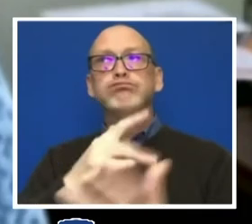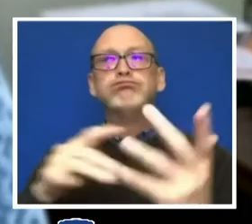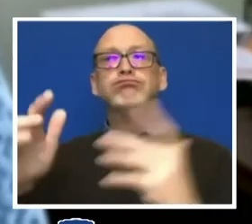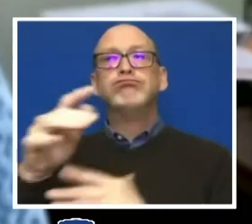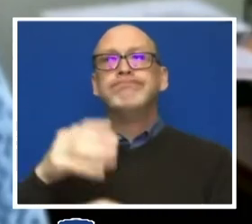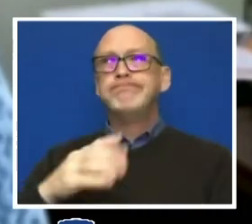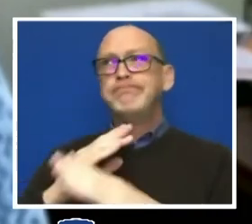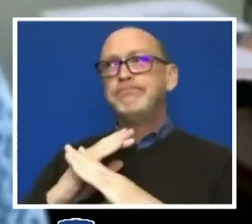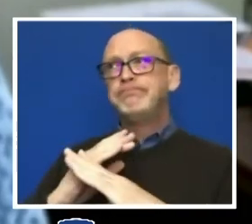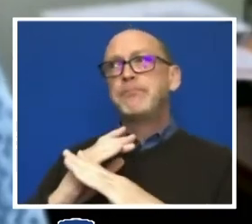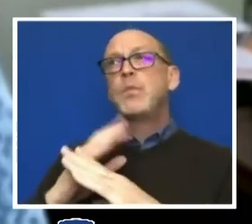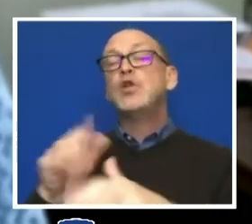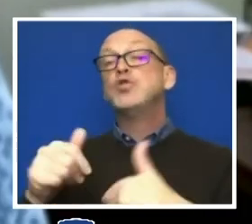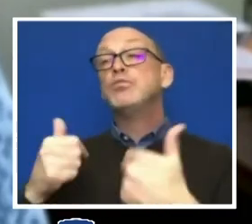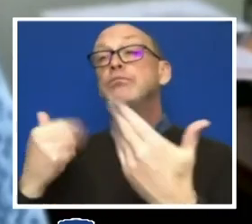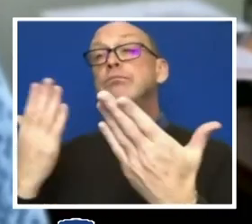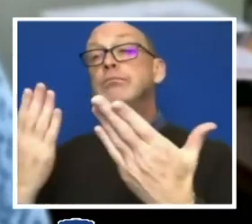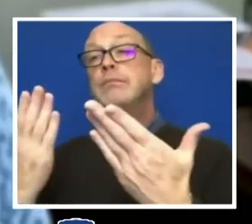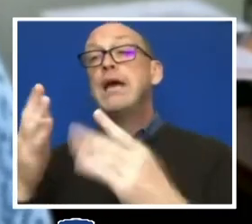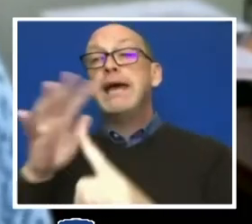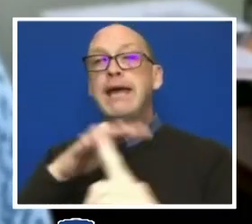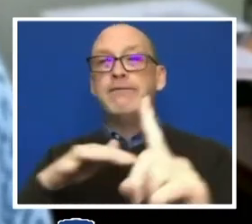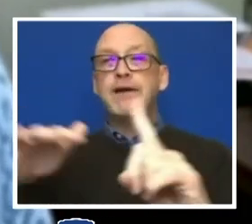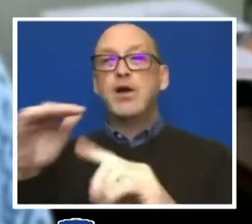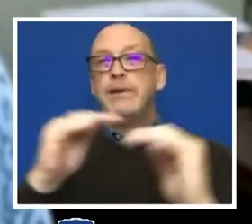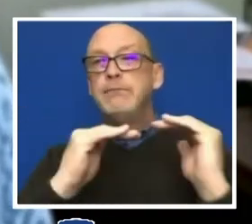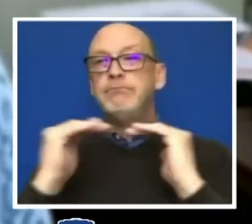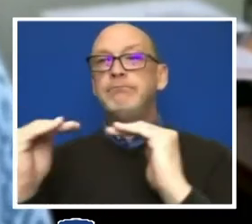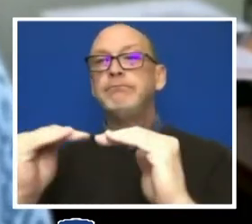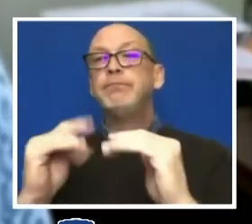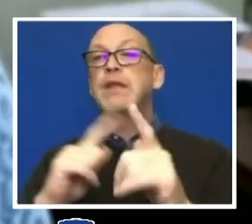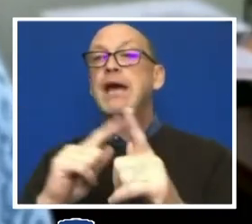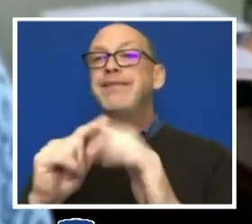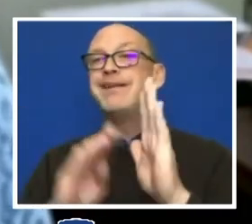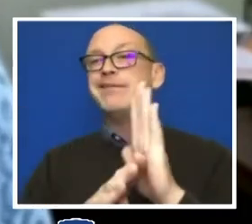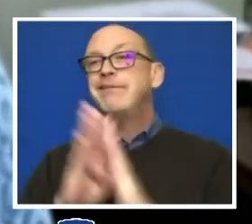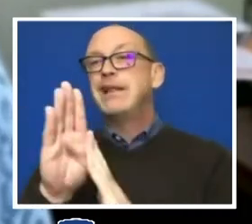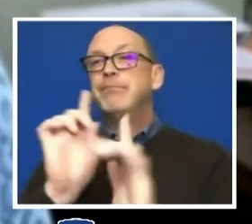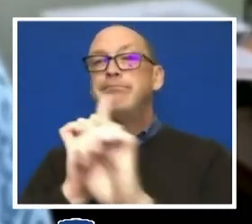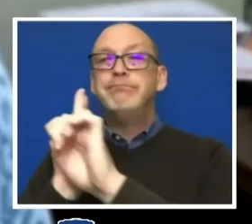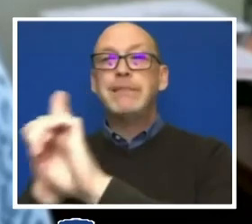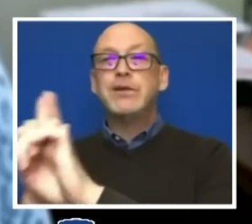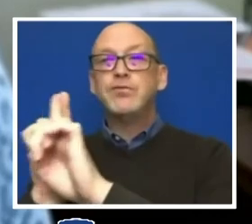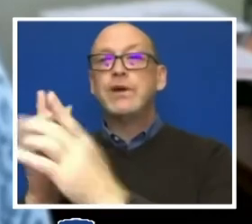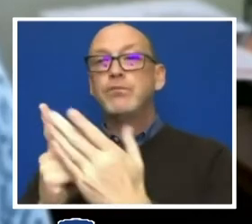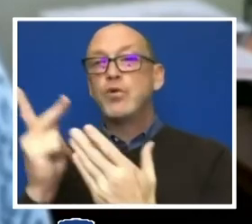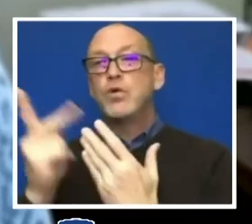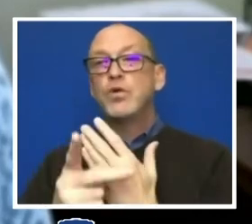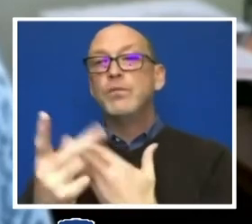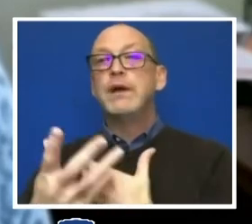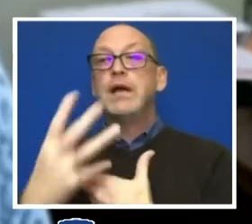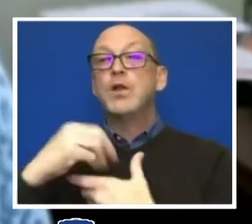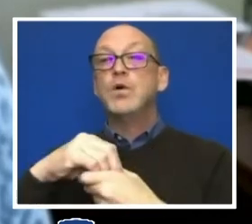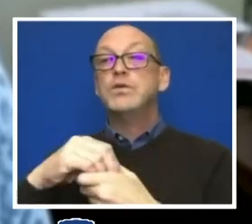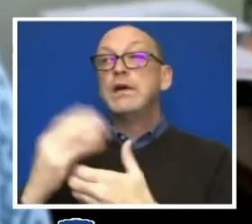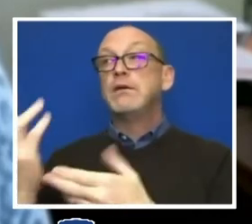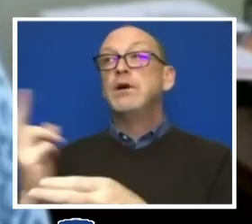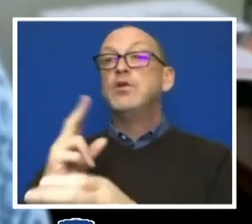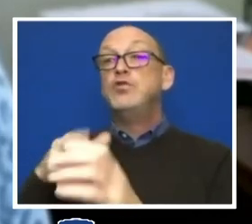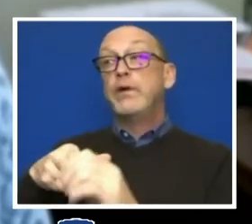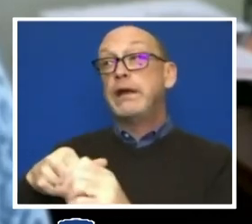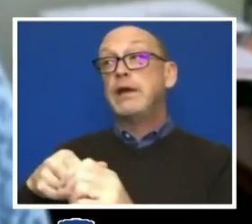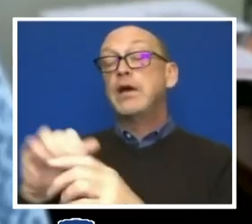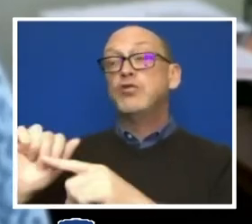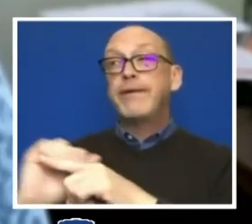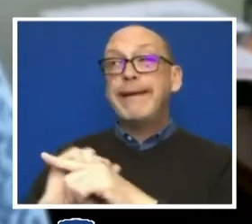equitable, and inclusive environments. And we need to develop mentoring programs, inclusive onboarding programs, training, and